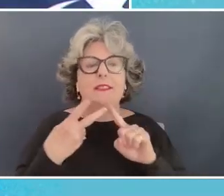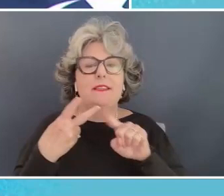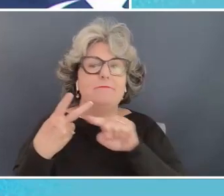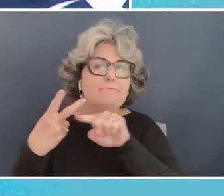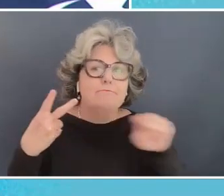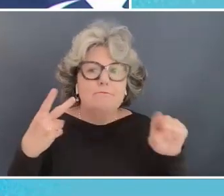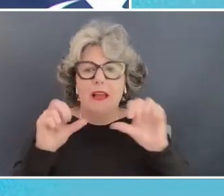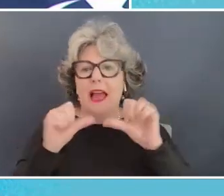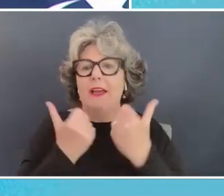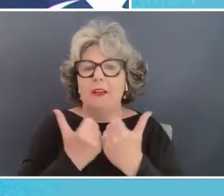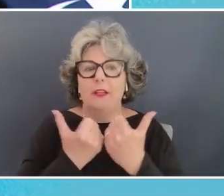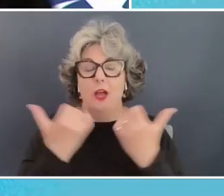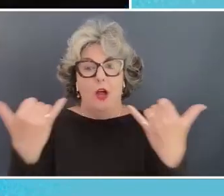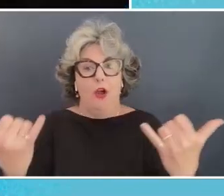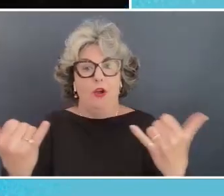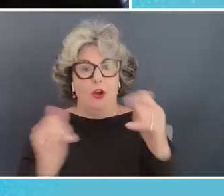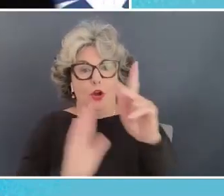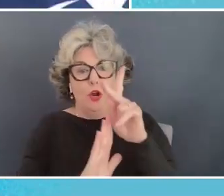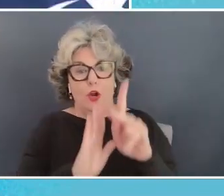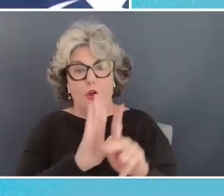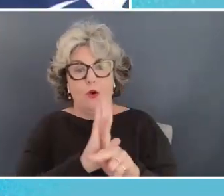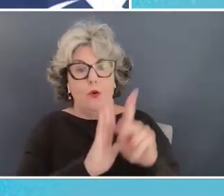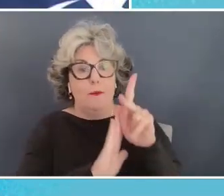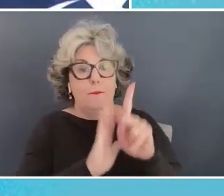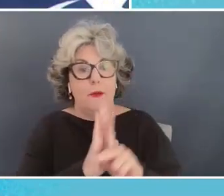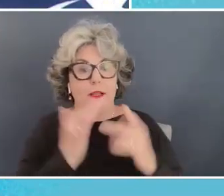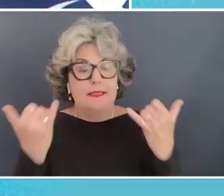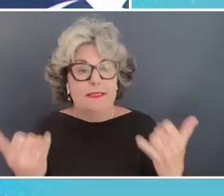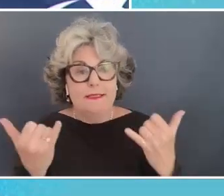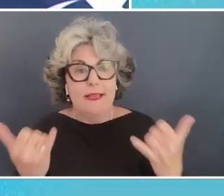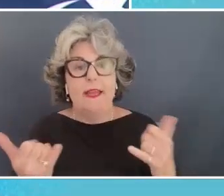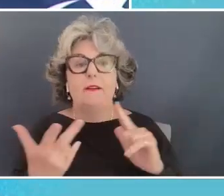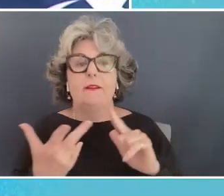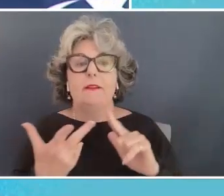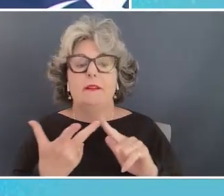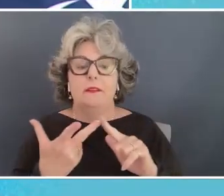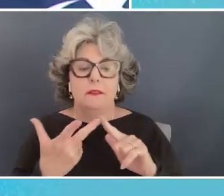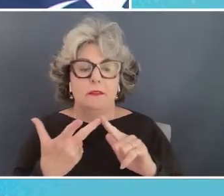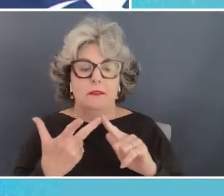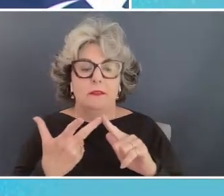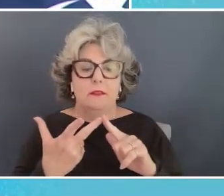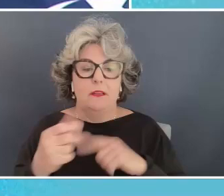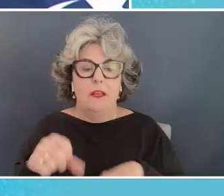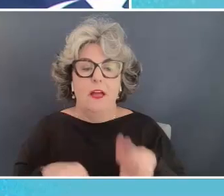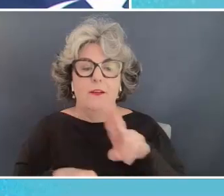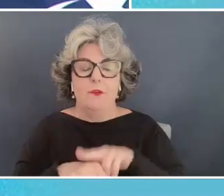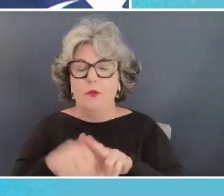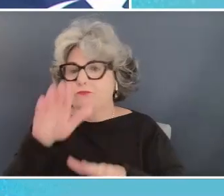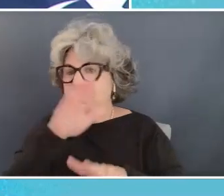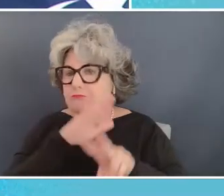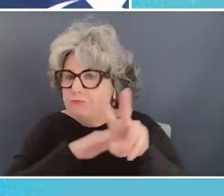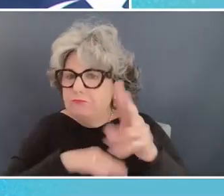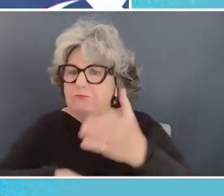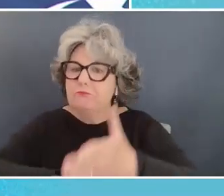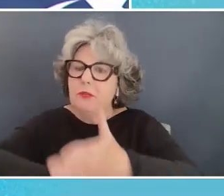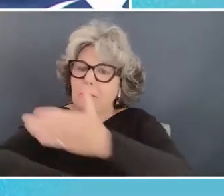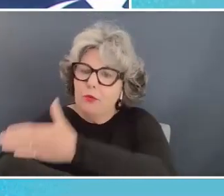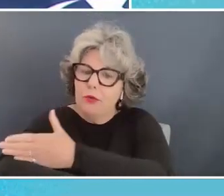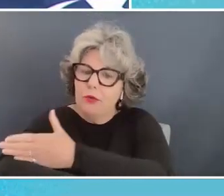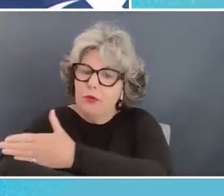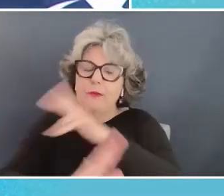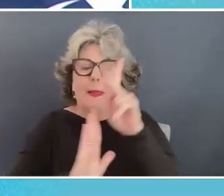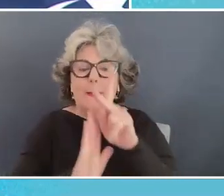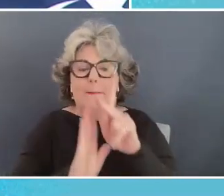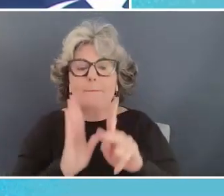current policies um and you know of course they have been improvements in these policies and because of that we are not looking